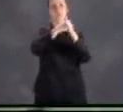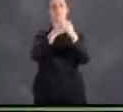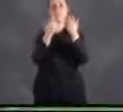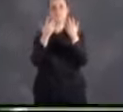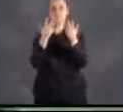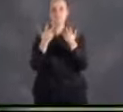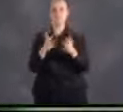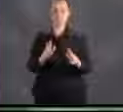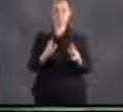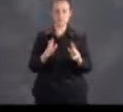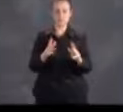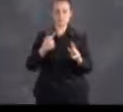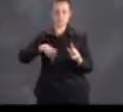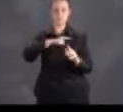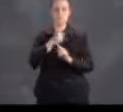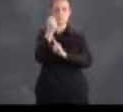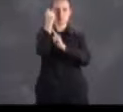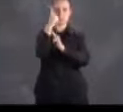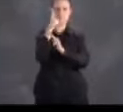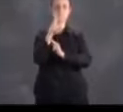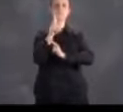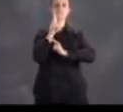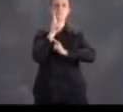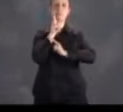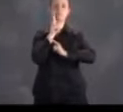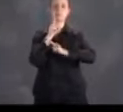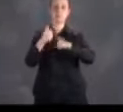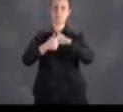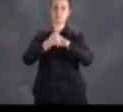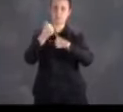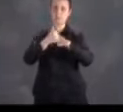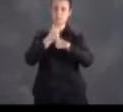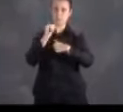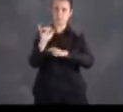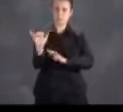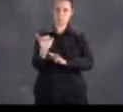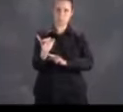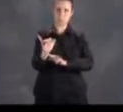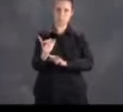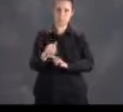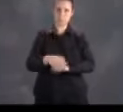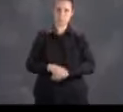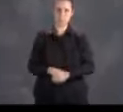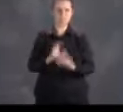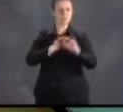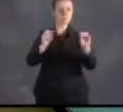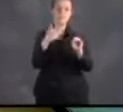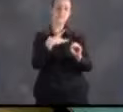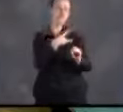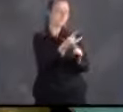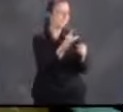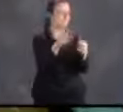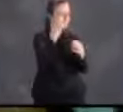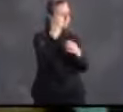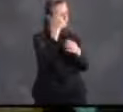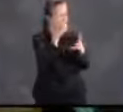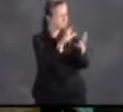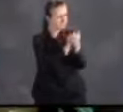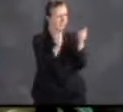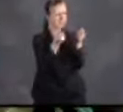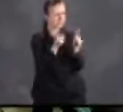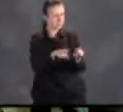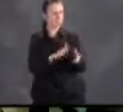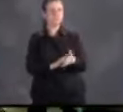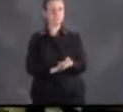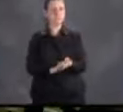9-11 opened everyone's eyes to the fact Houston is in danger, too. No one likes to think about